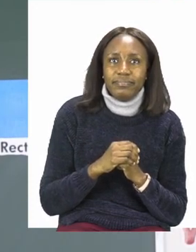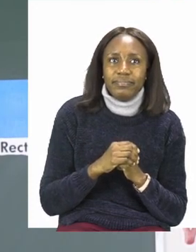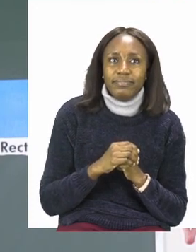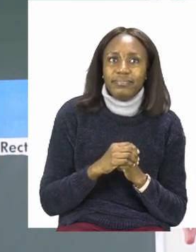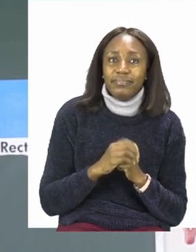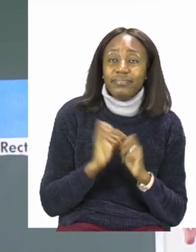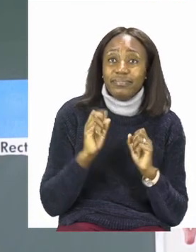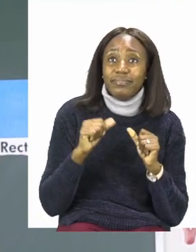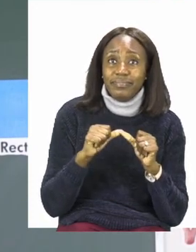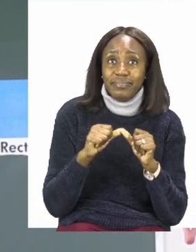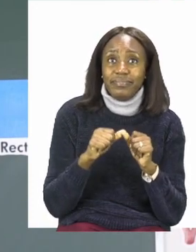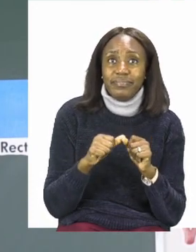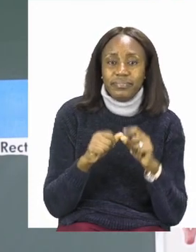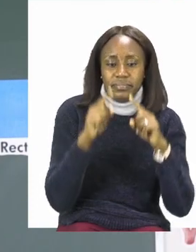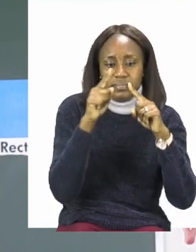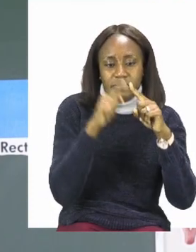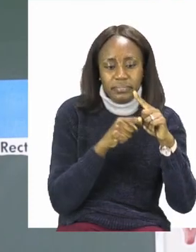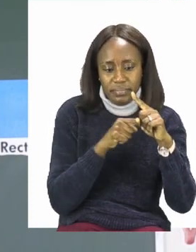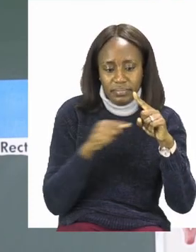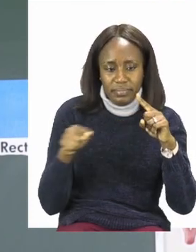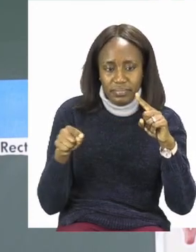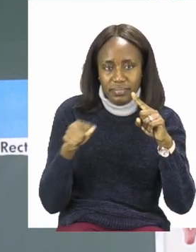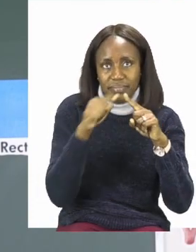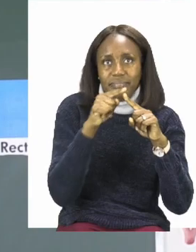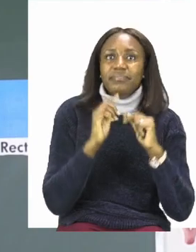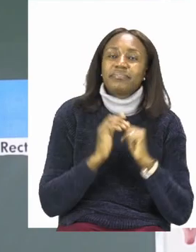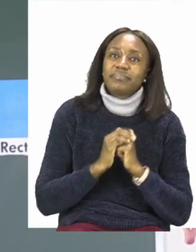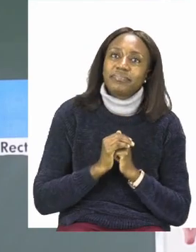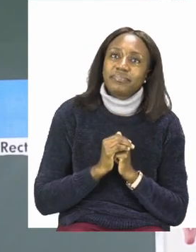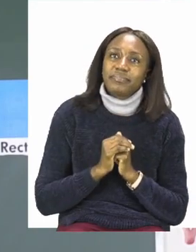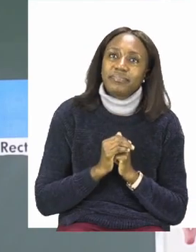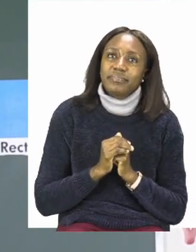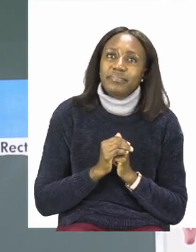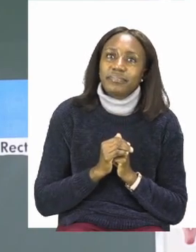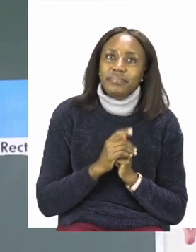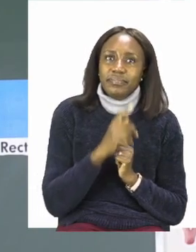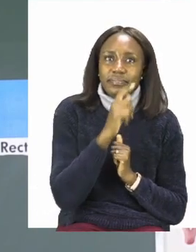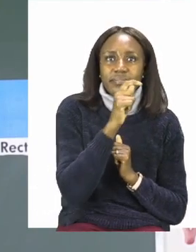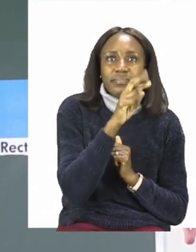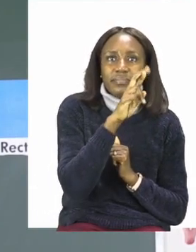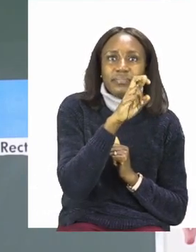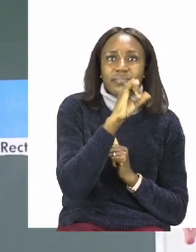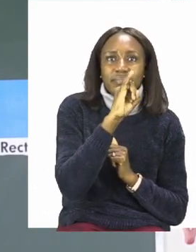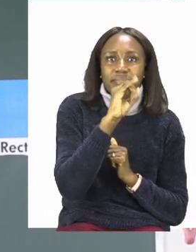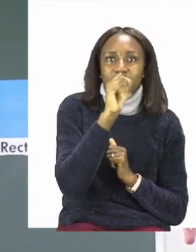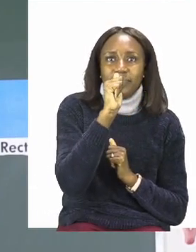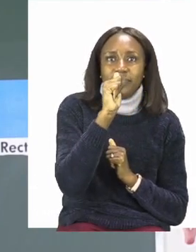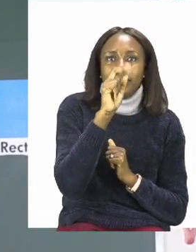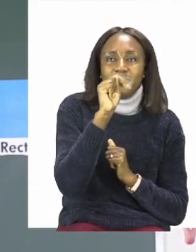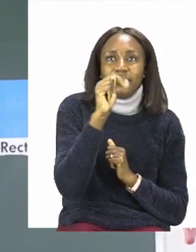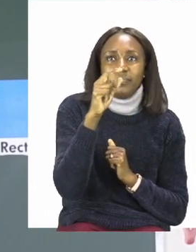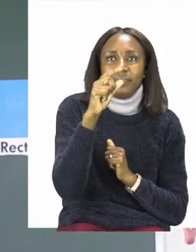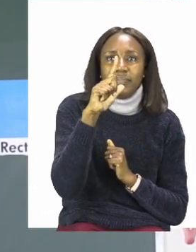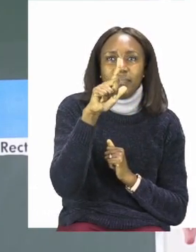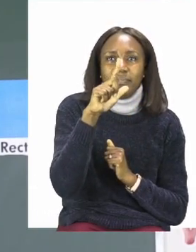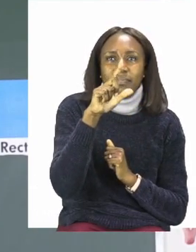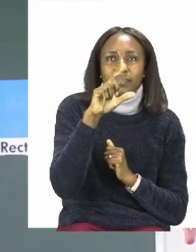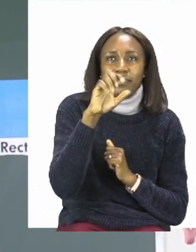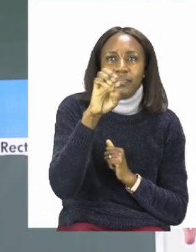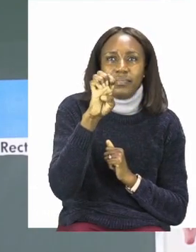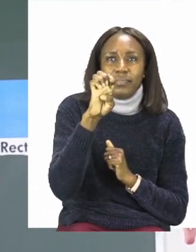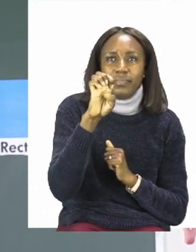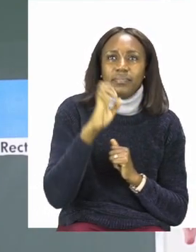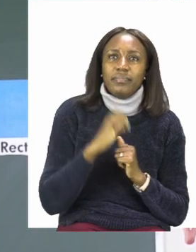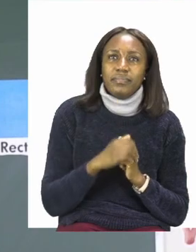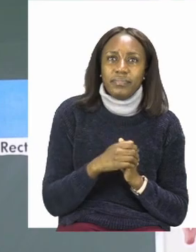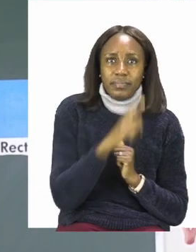Let's move on to the next shape. The next shape is a triangle. You can see that it says triangle.